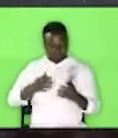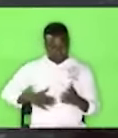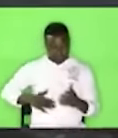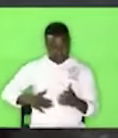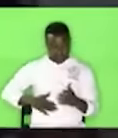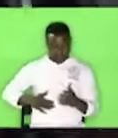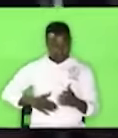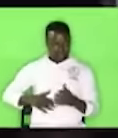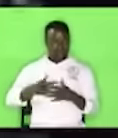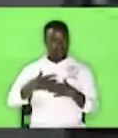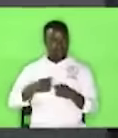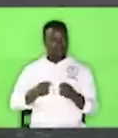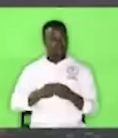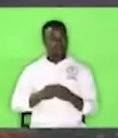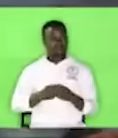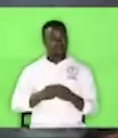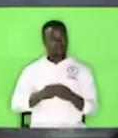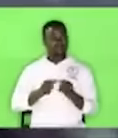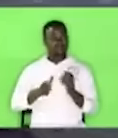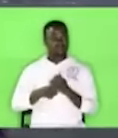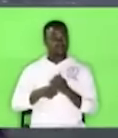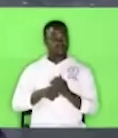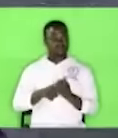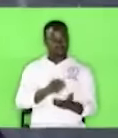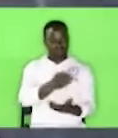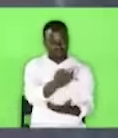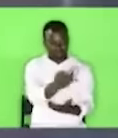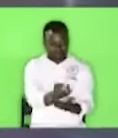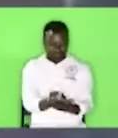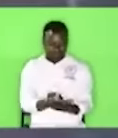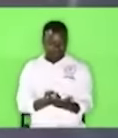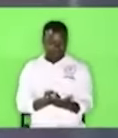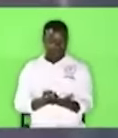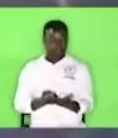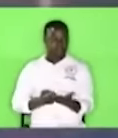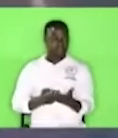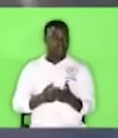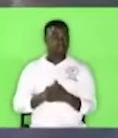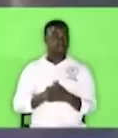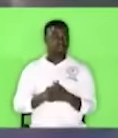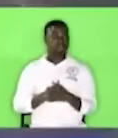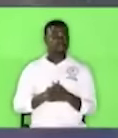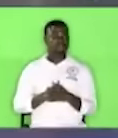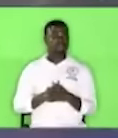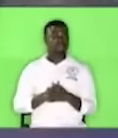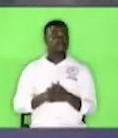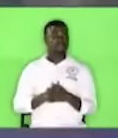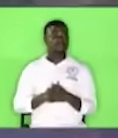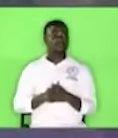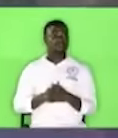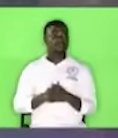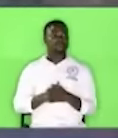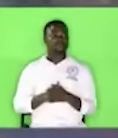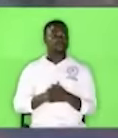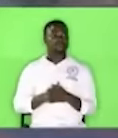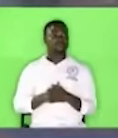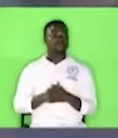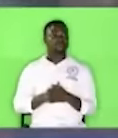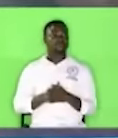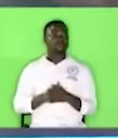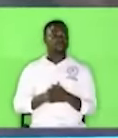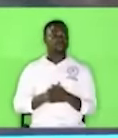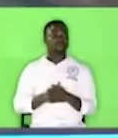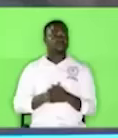then I lay down flat on my back like that and I said father heal me